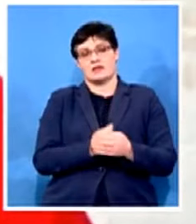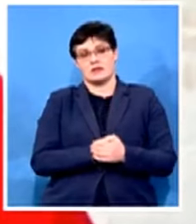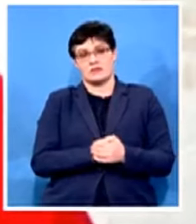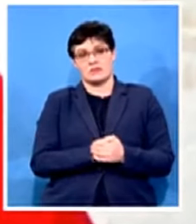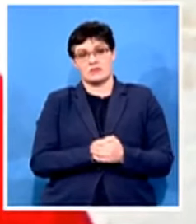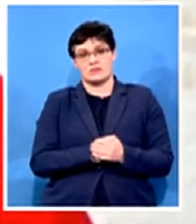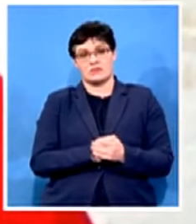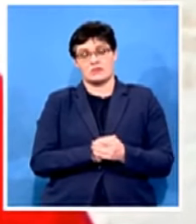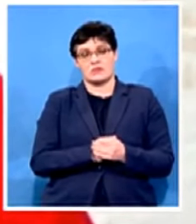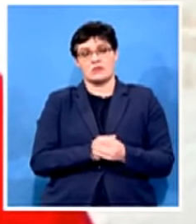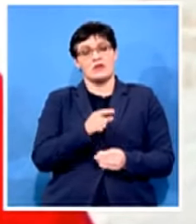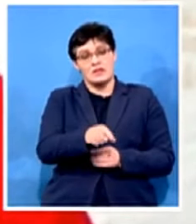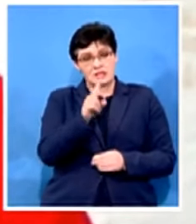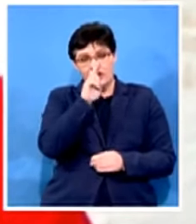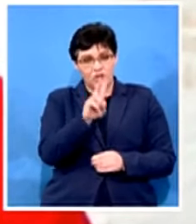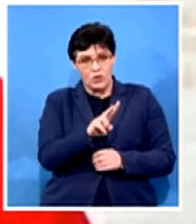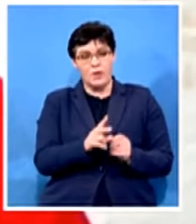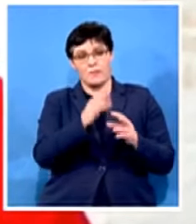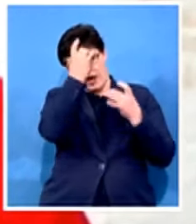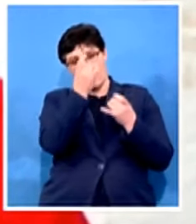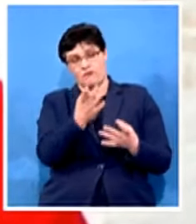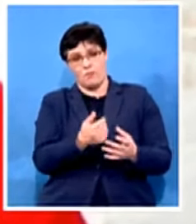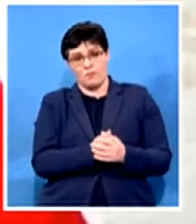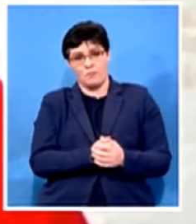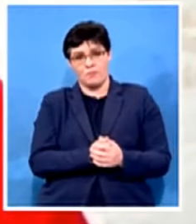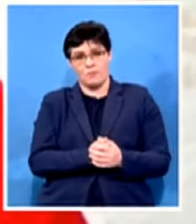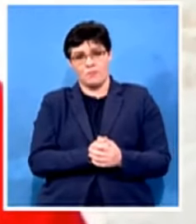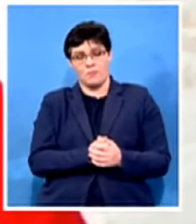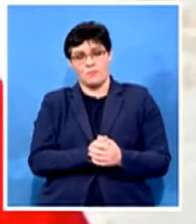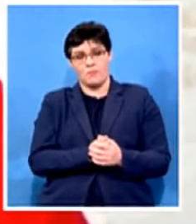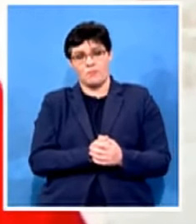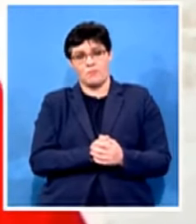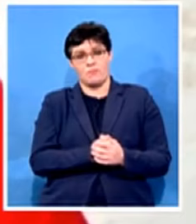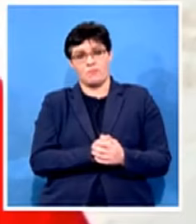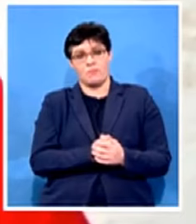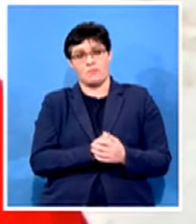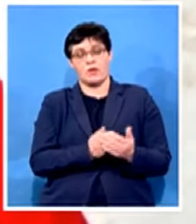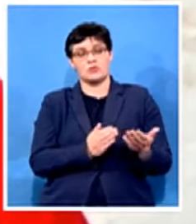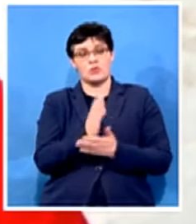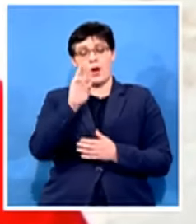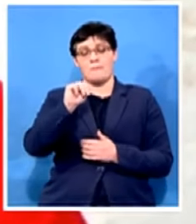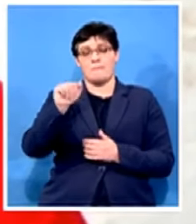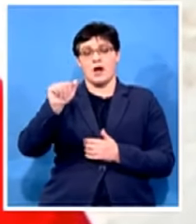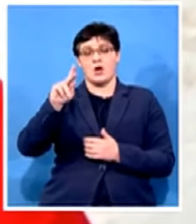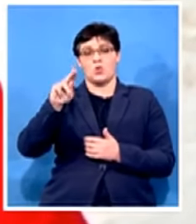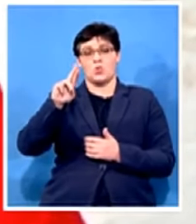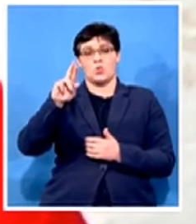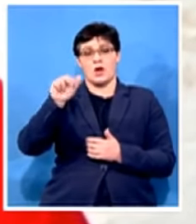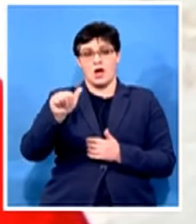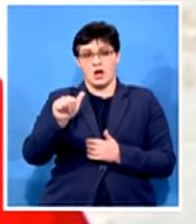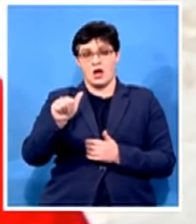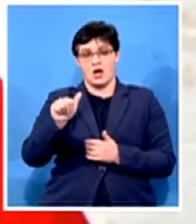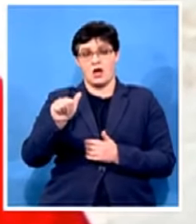uh by the fact that makura has always been spared while he is is the presiding